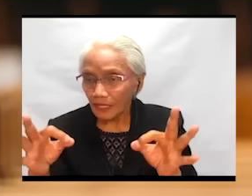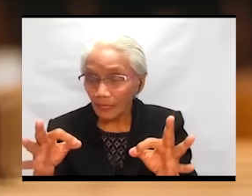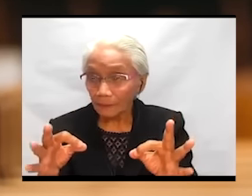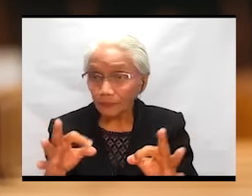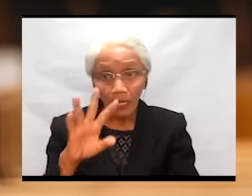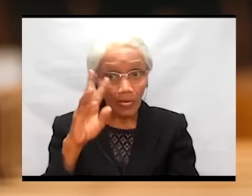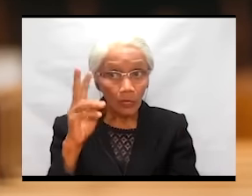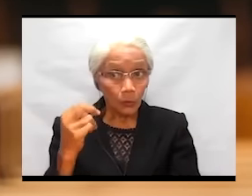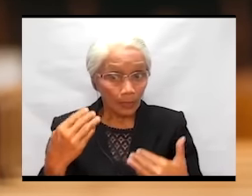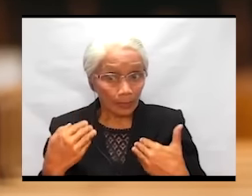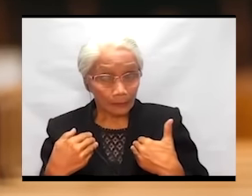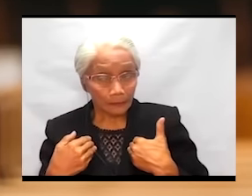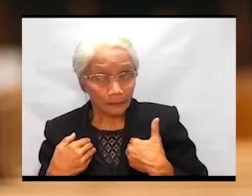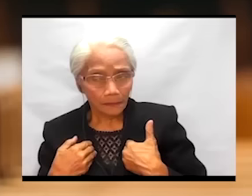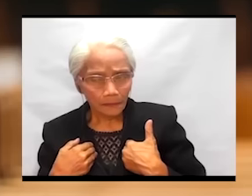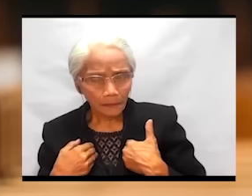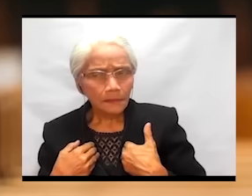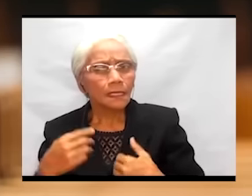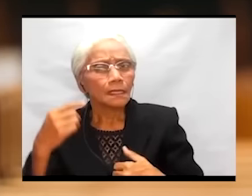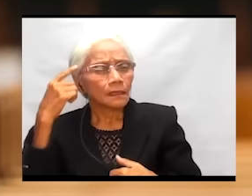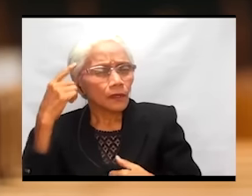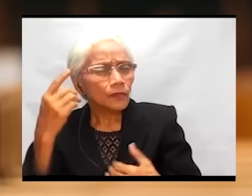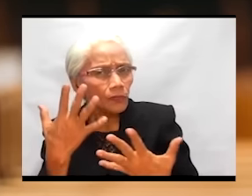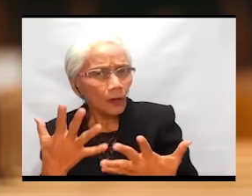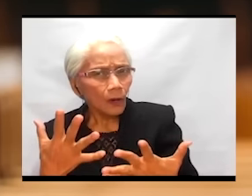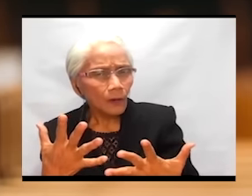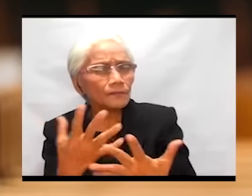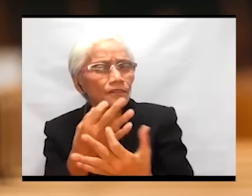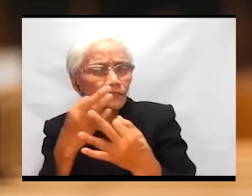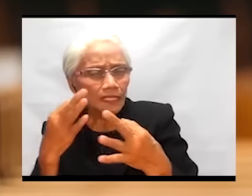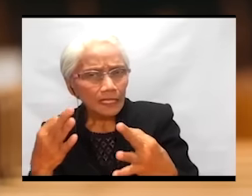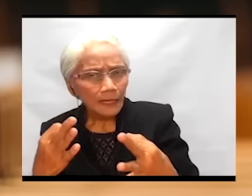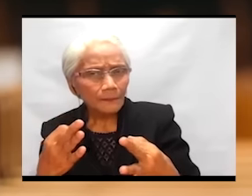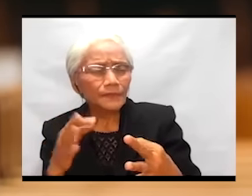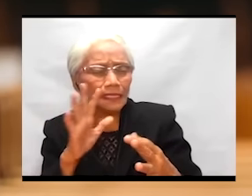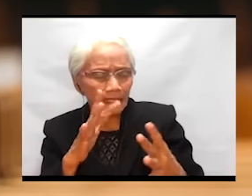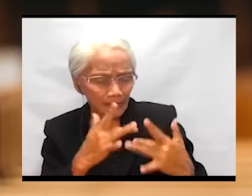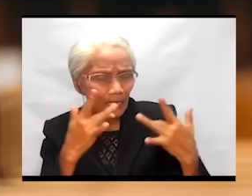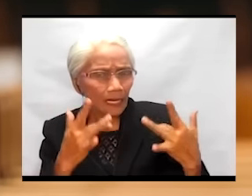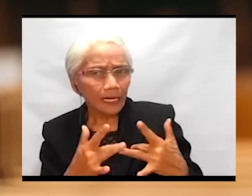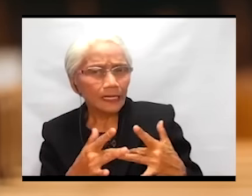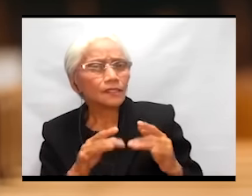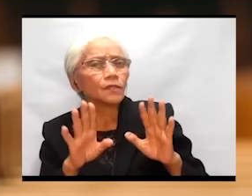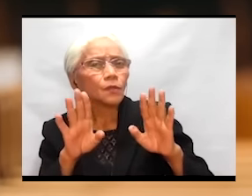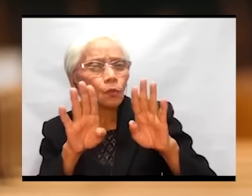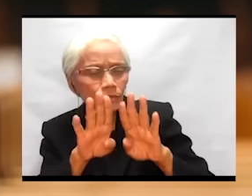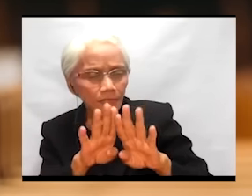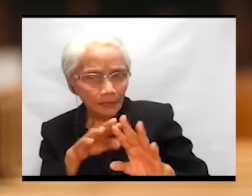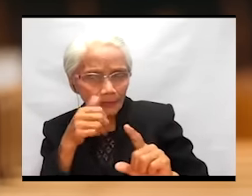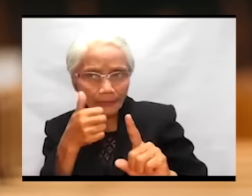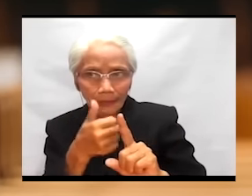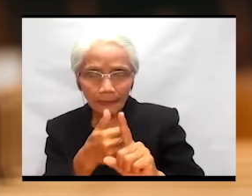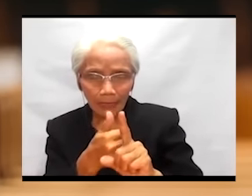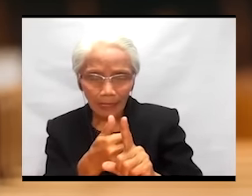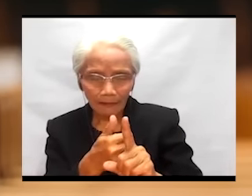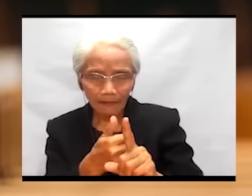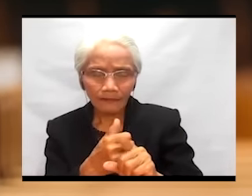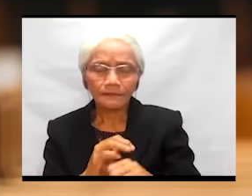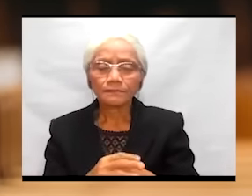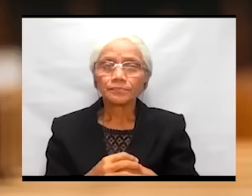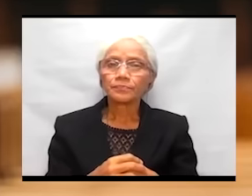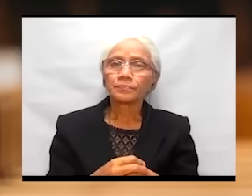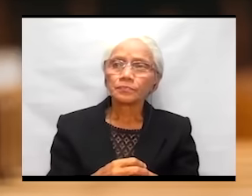his heart closes itself to such talk. The unfree